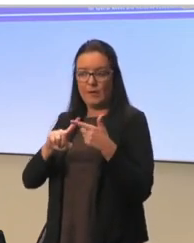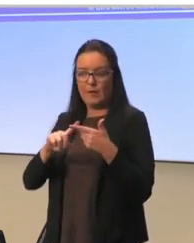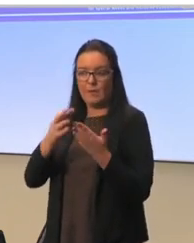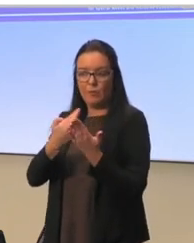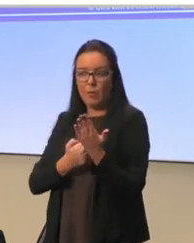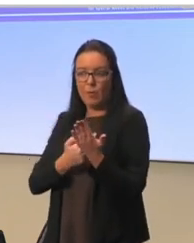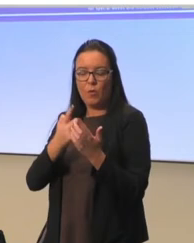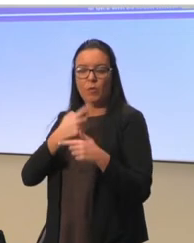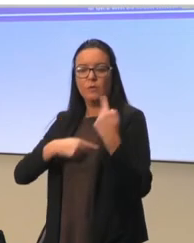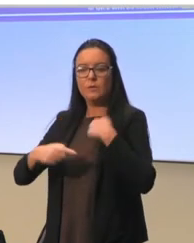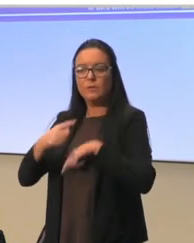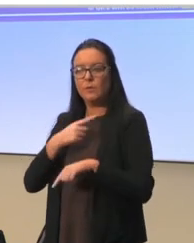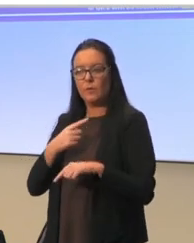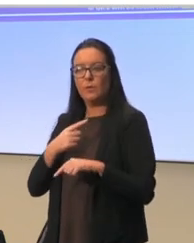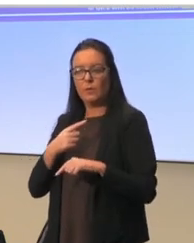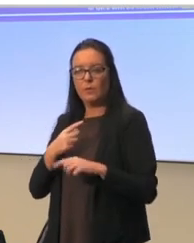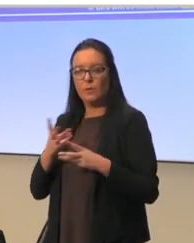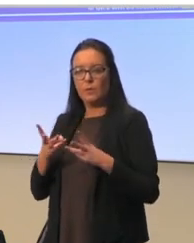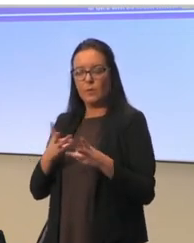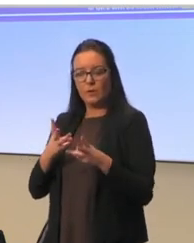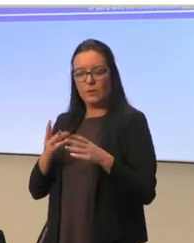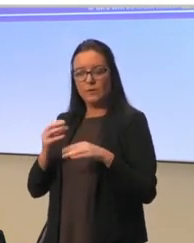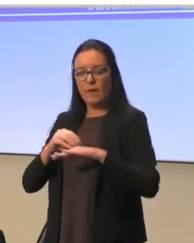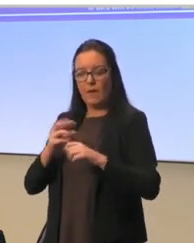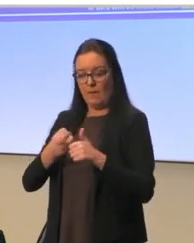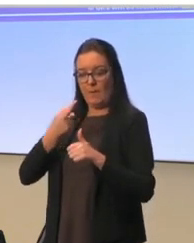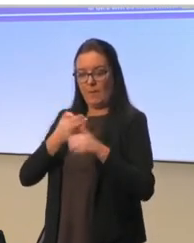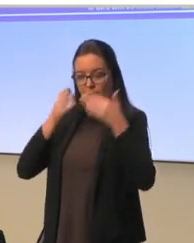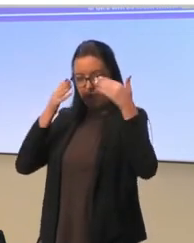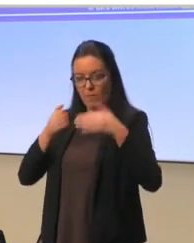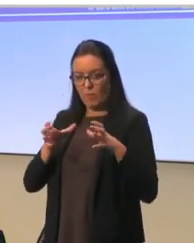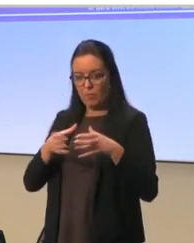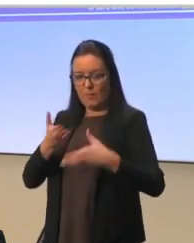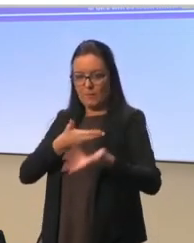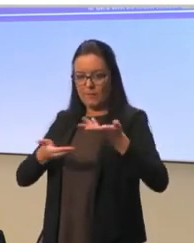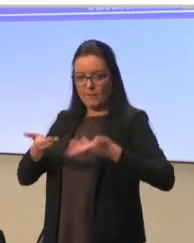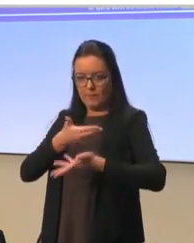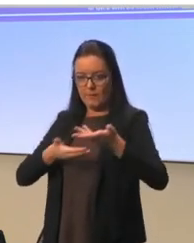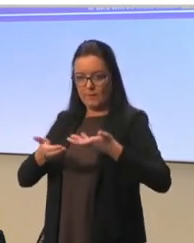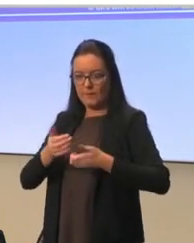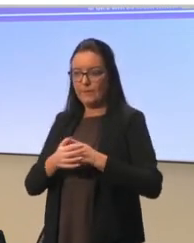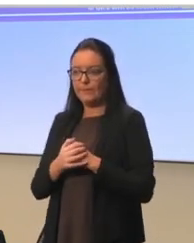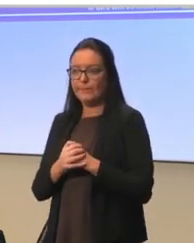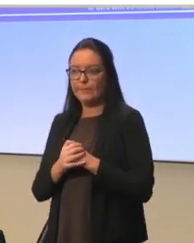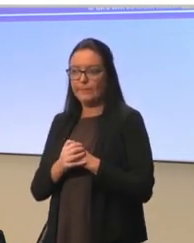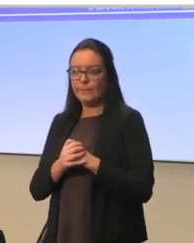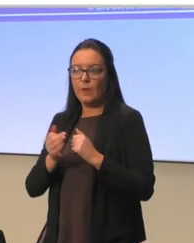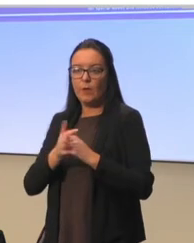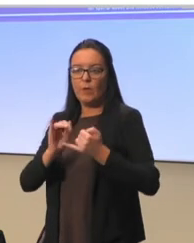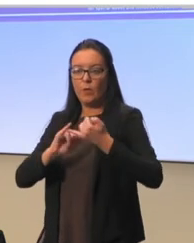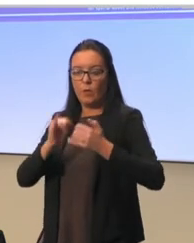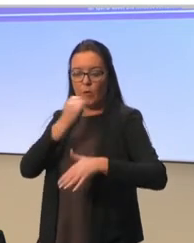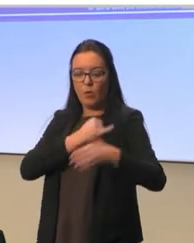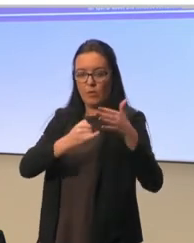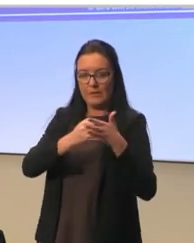worked on preparing the focus group discussions for stakeholders we wanted to